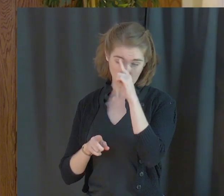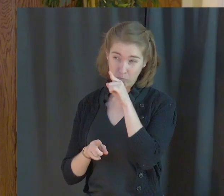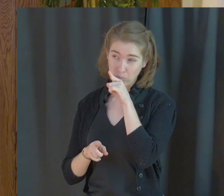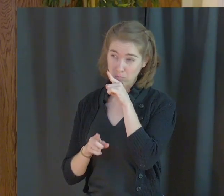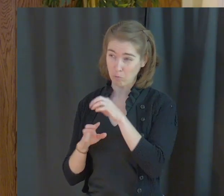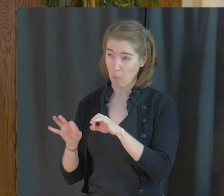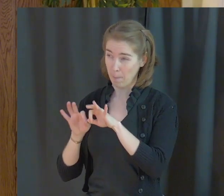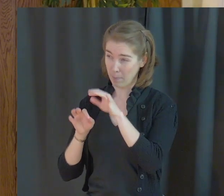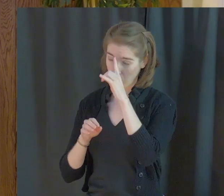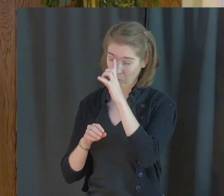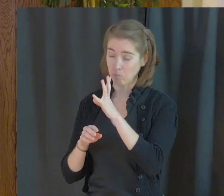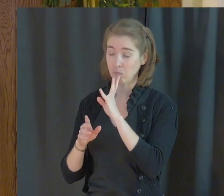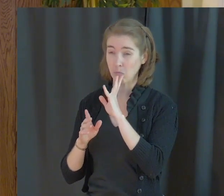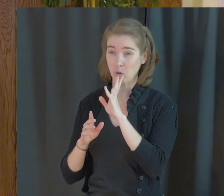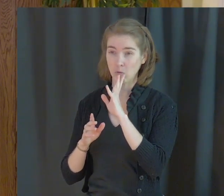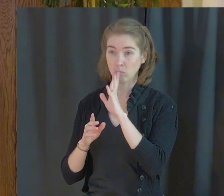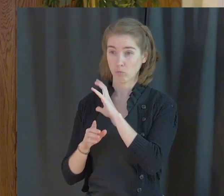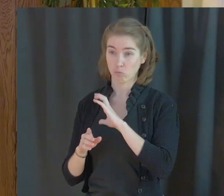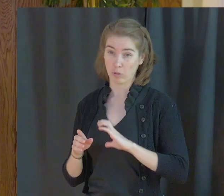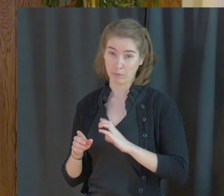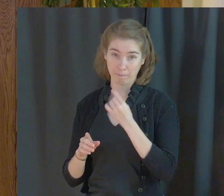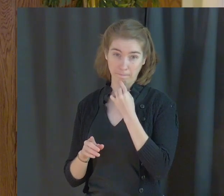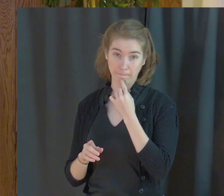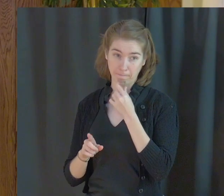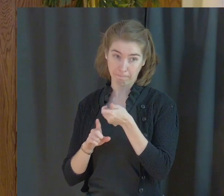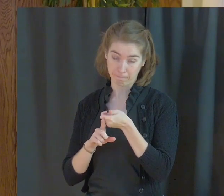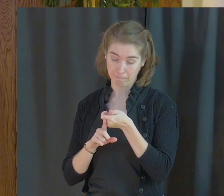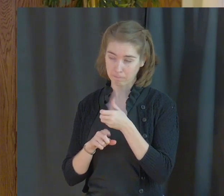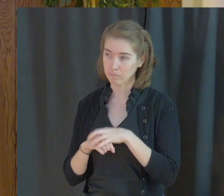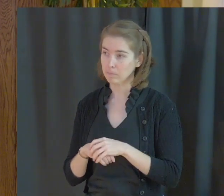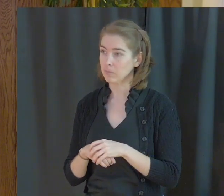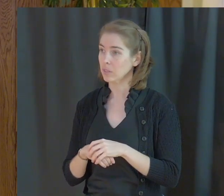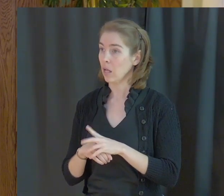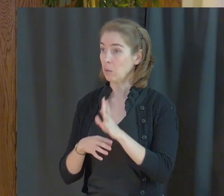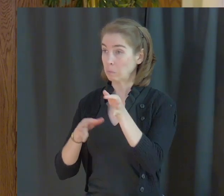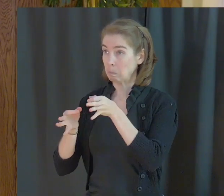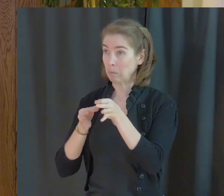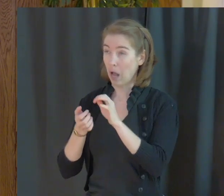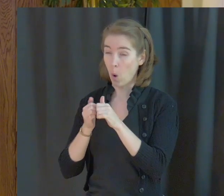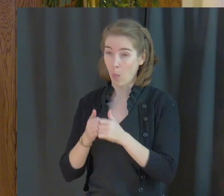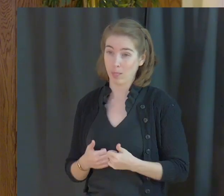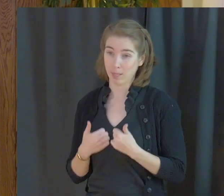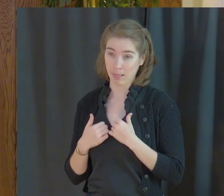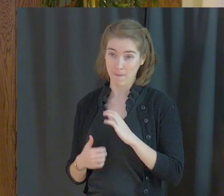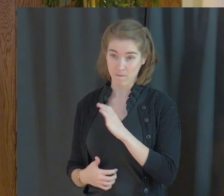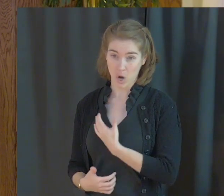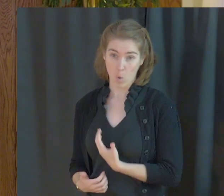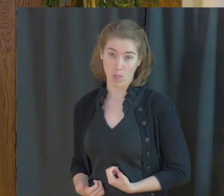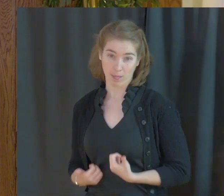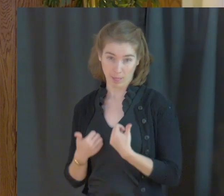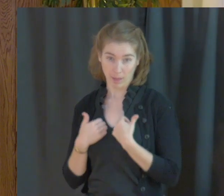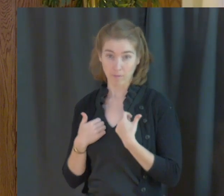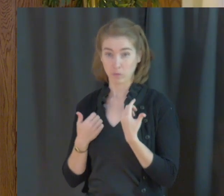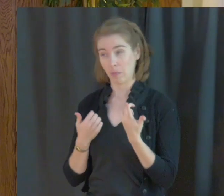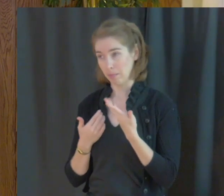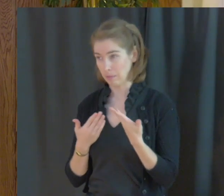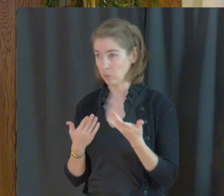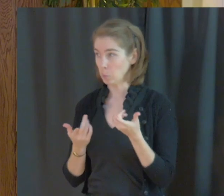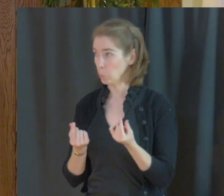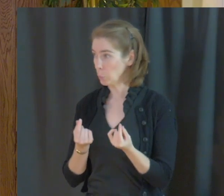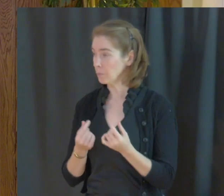because they were spoken by Christ himself, giving us instructions on how to live our lives, what to do.